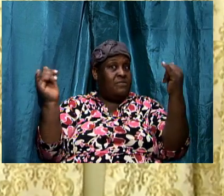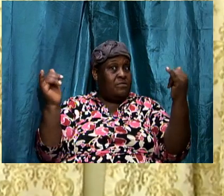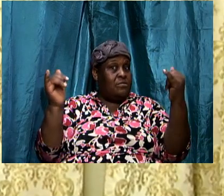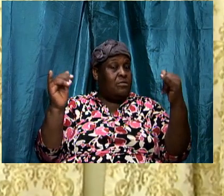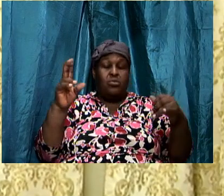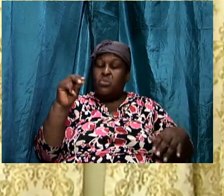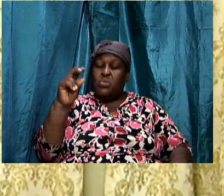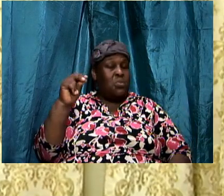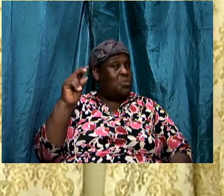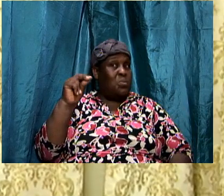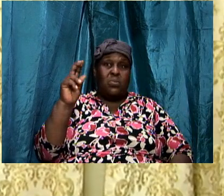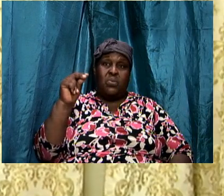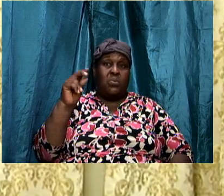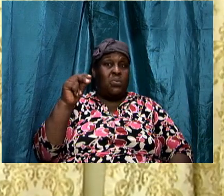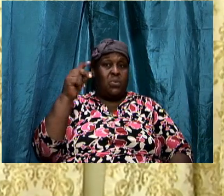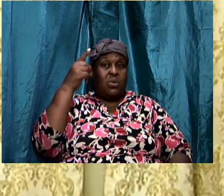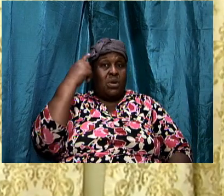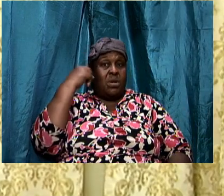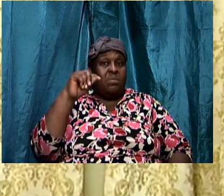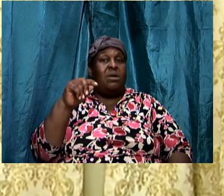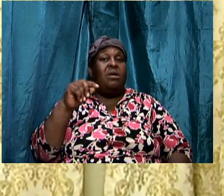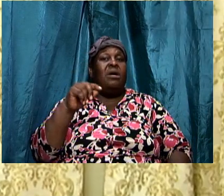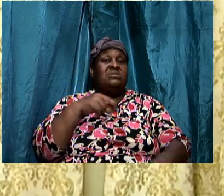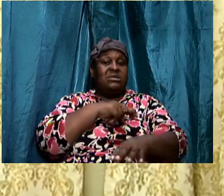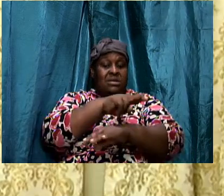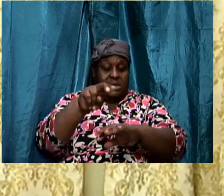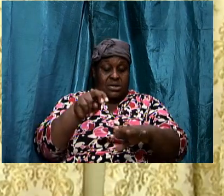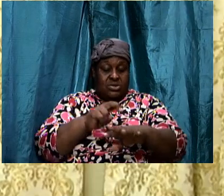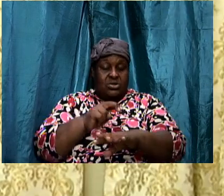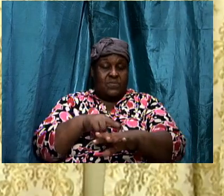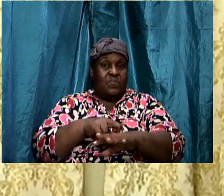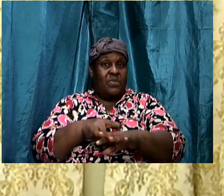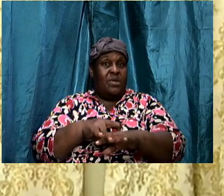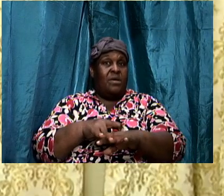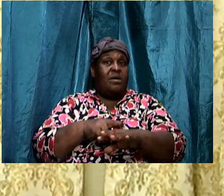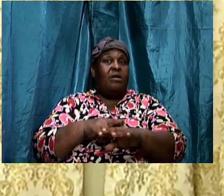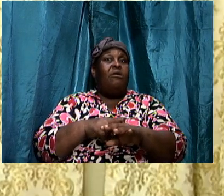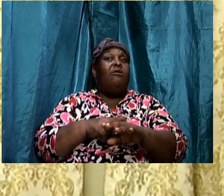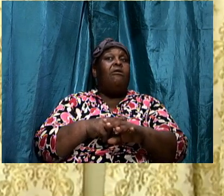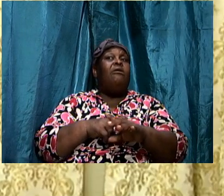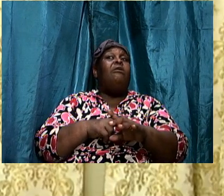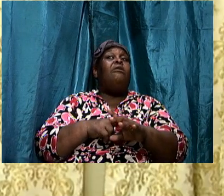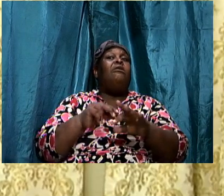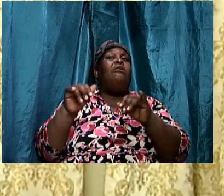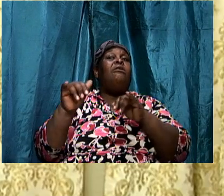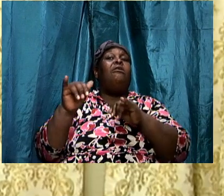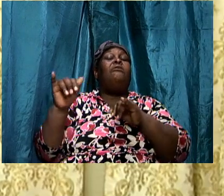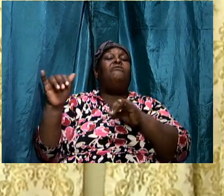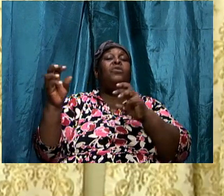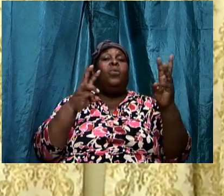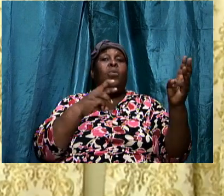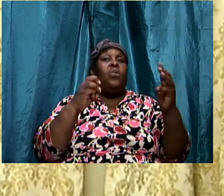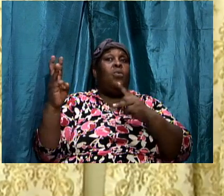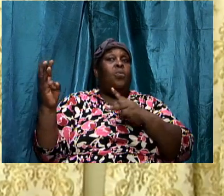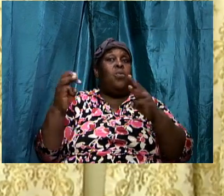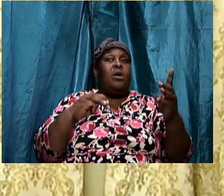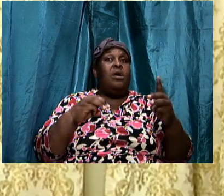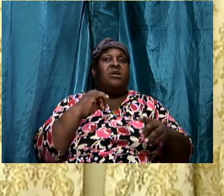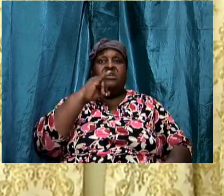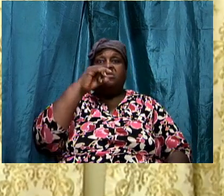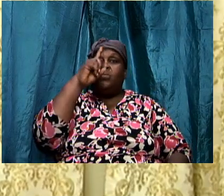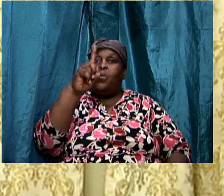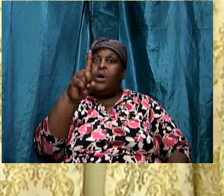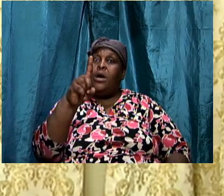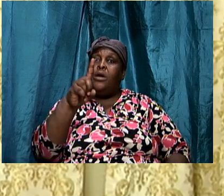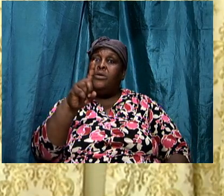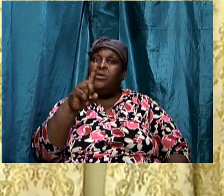no because the nature of the warfare is one where he